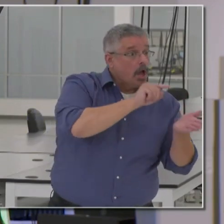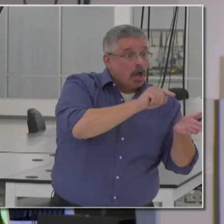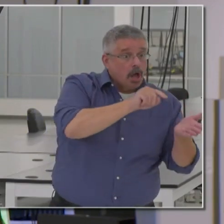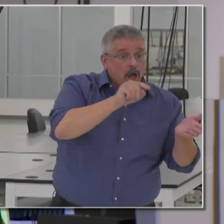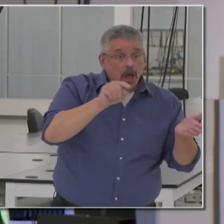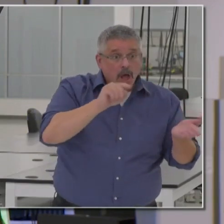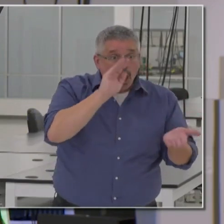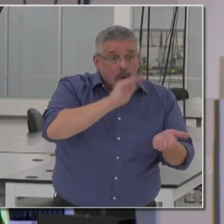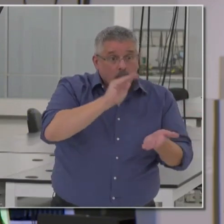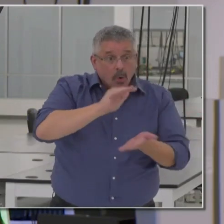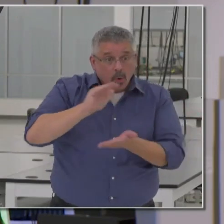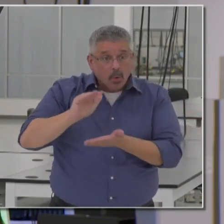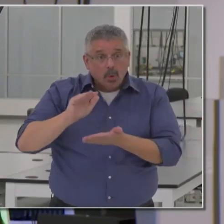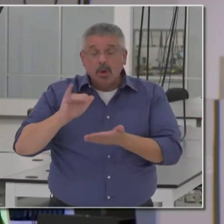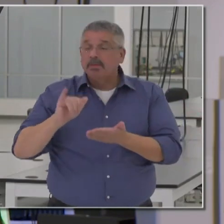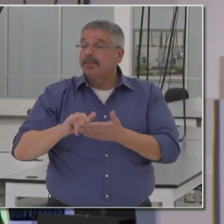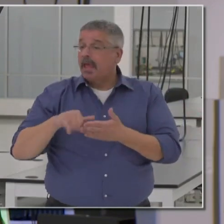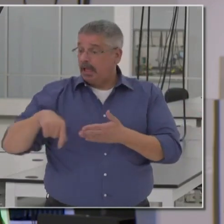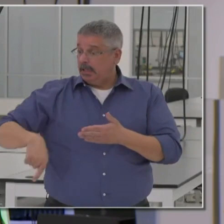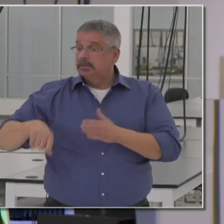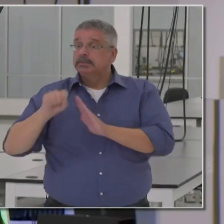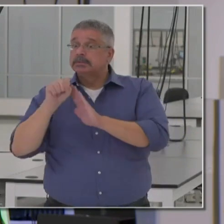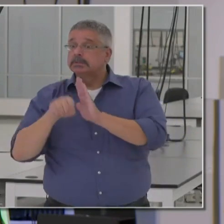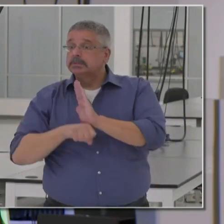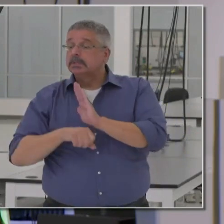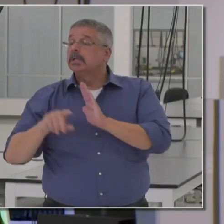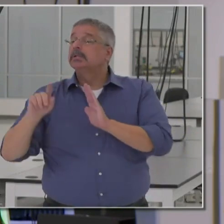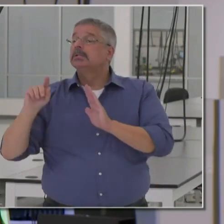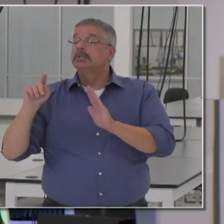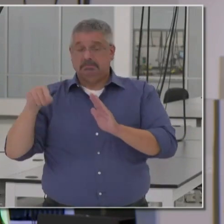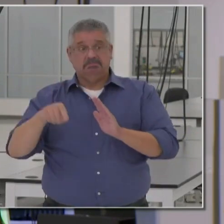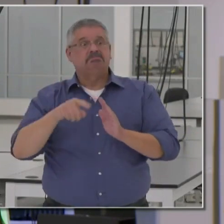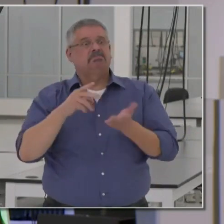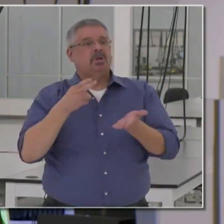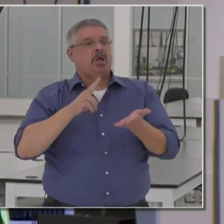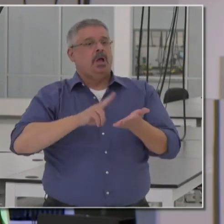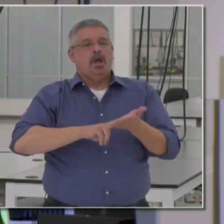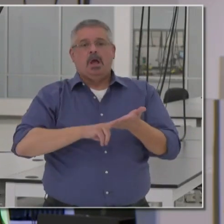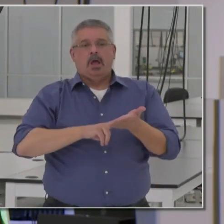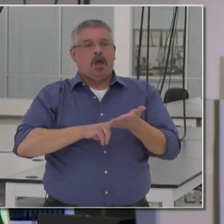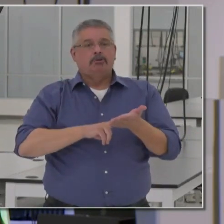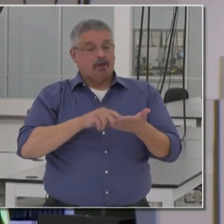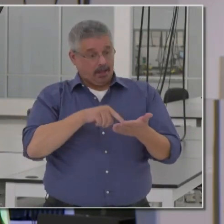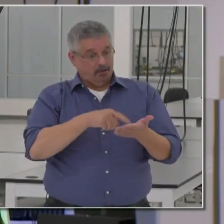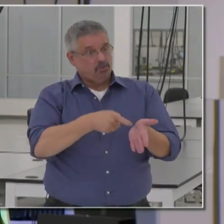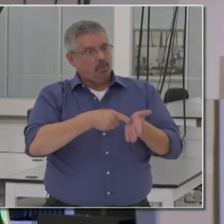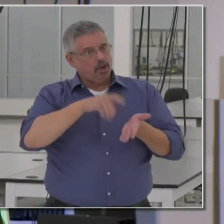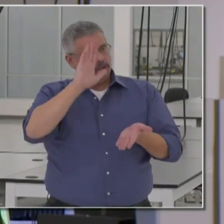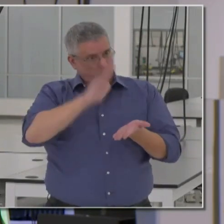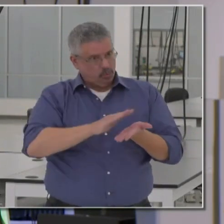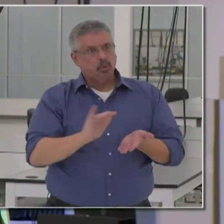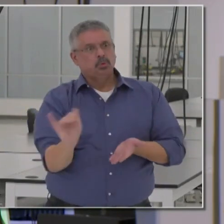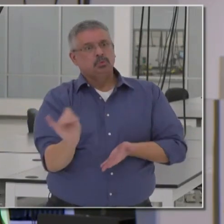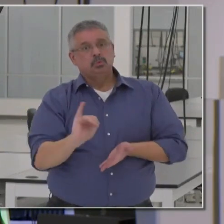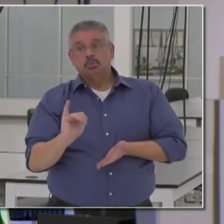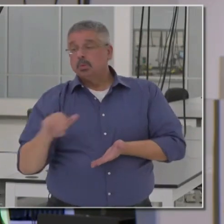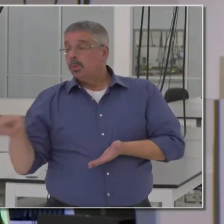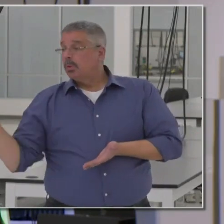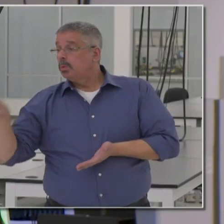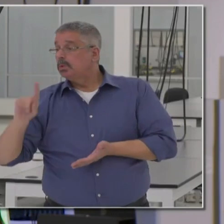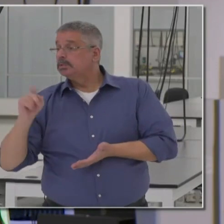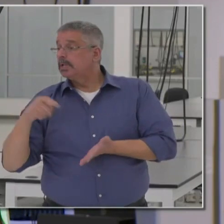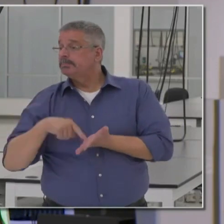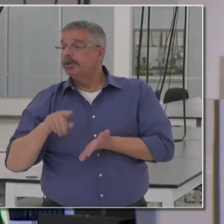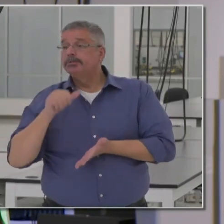and modalities that the state of California, the taxpayers are not left in the